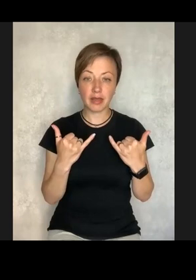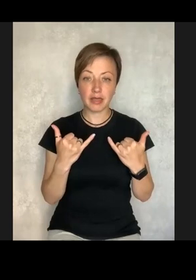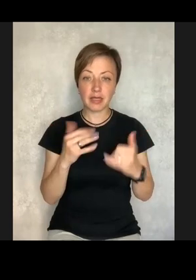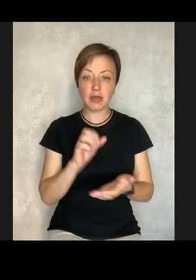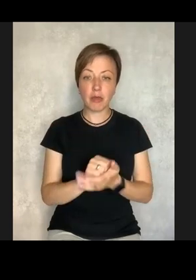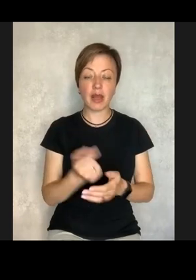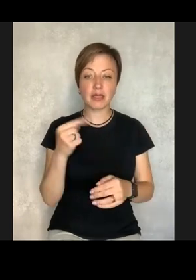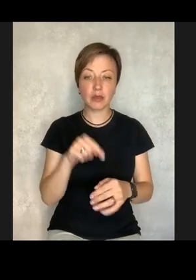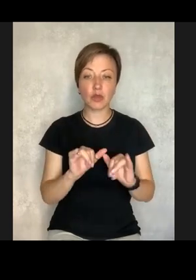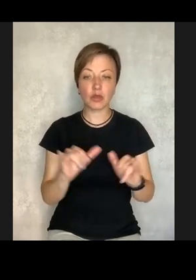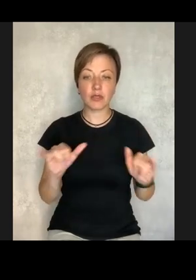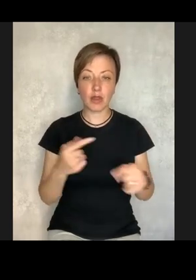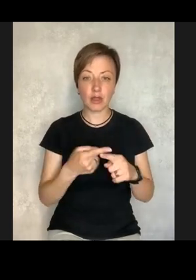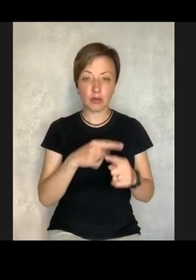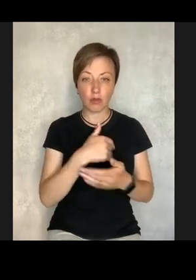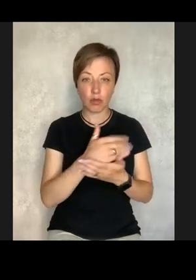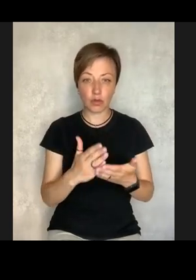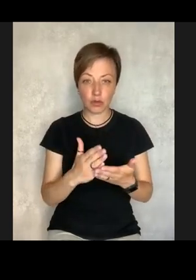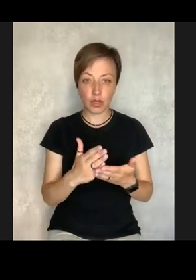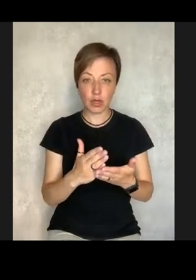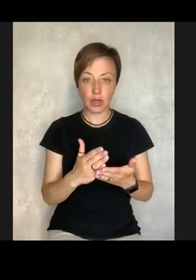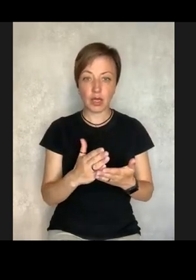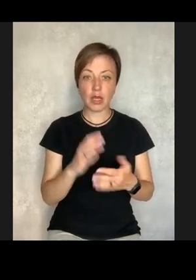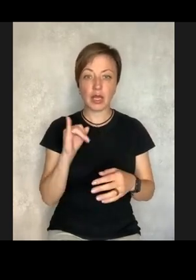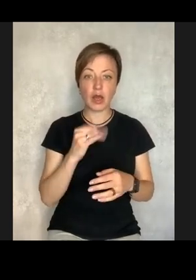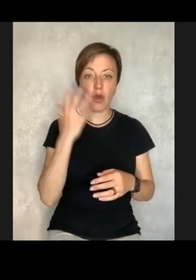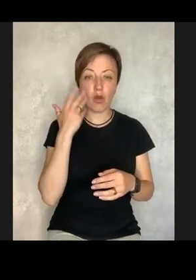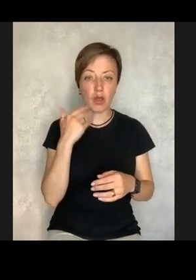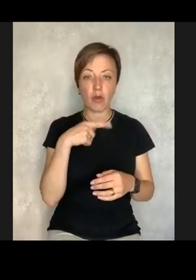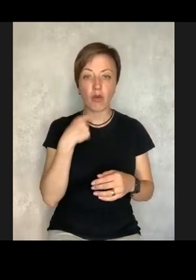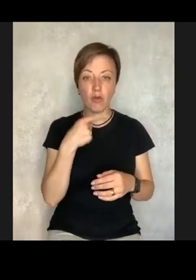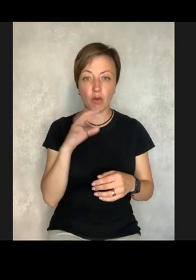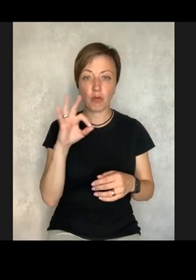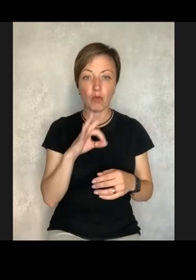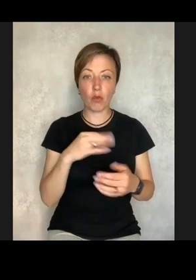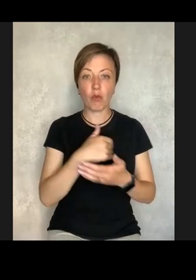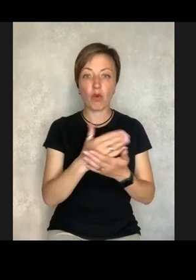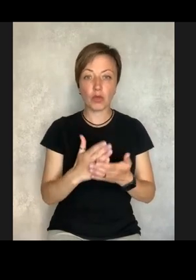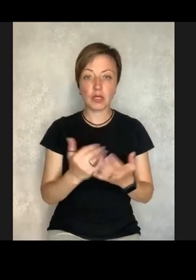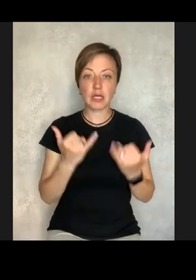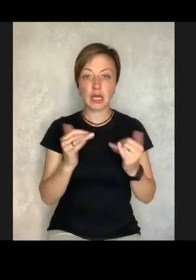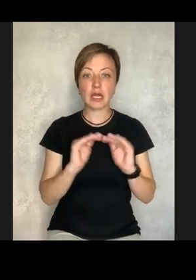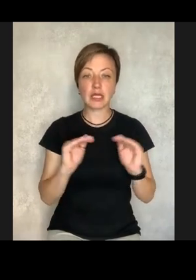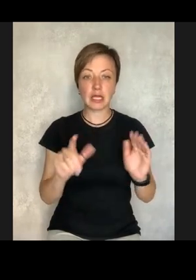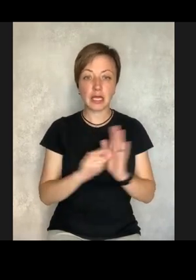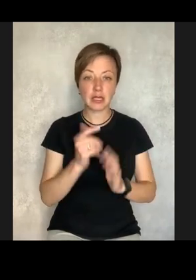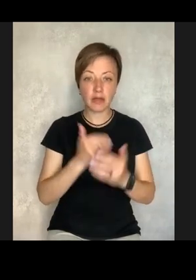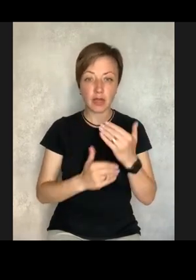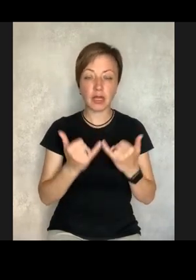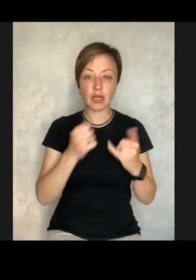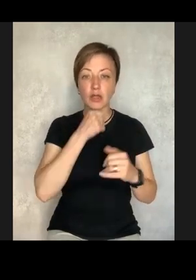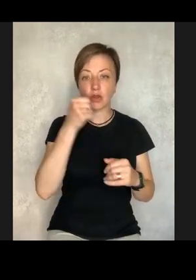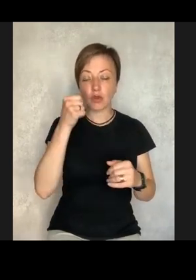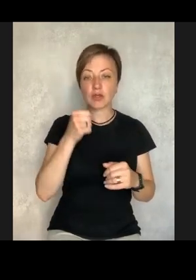here, and now I am developing these services also for the community. So, when we talk about the